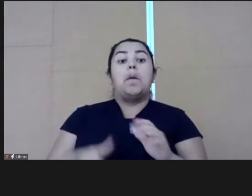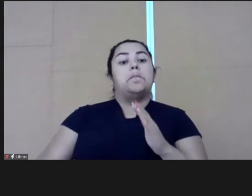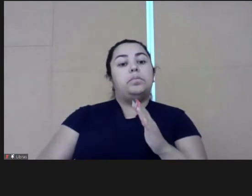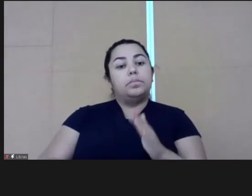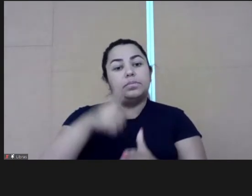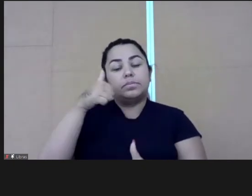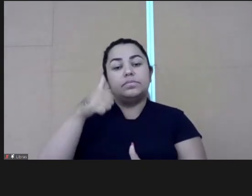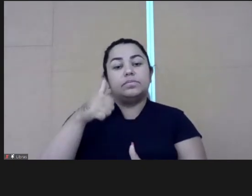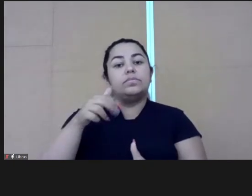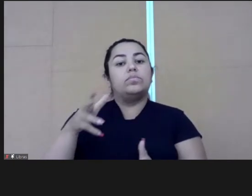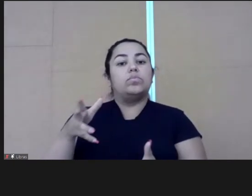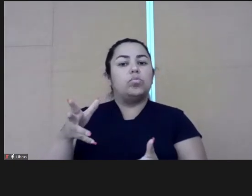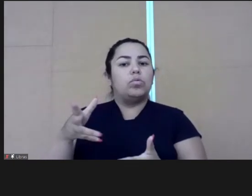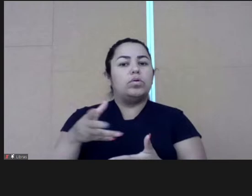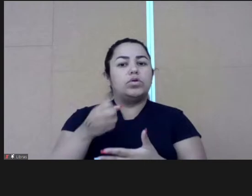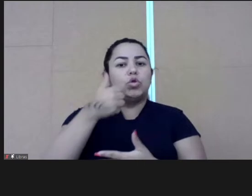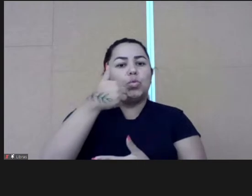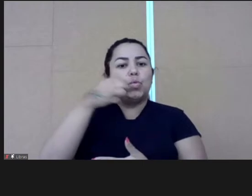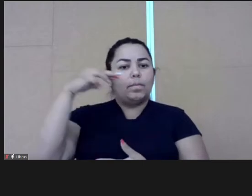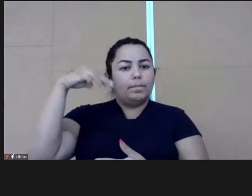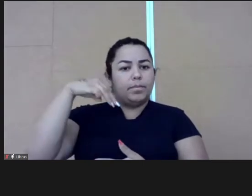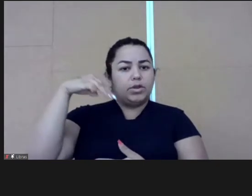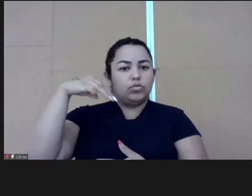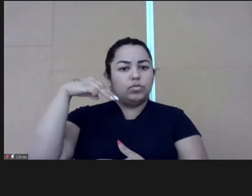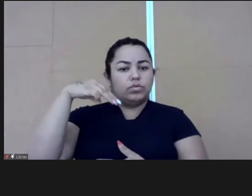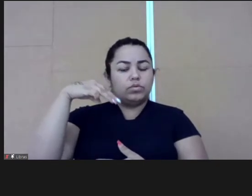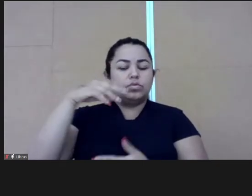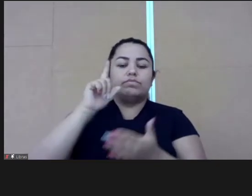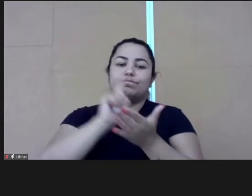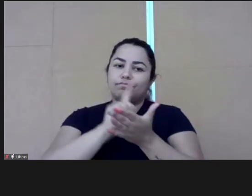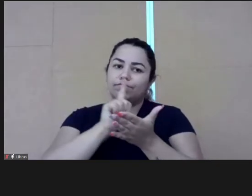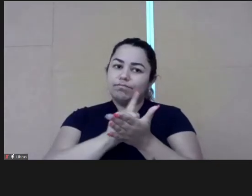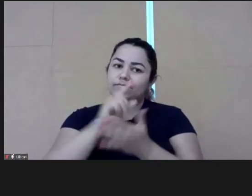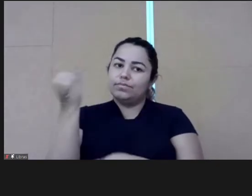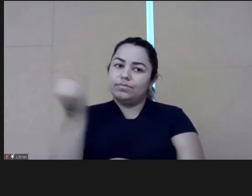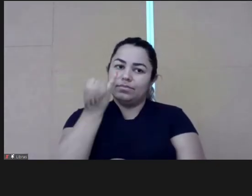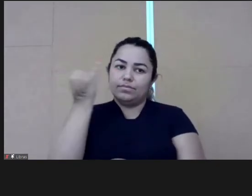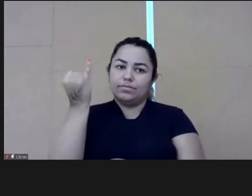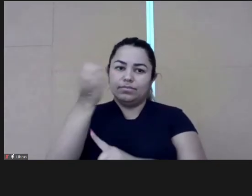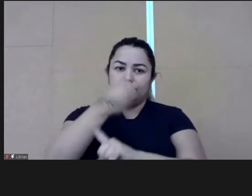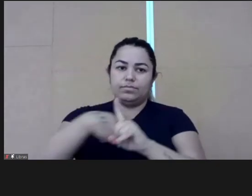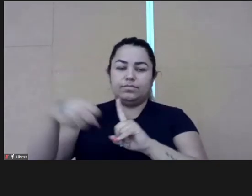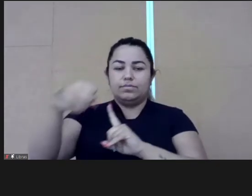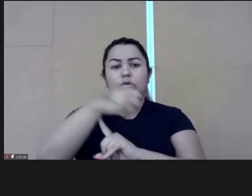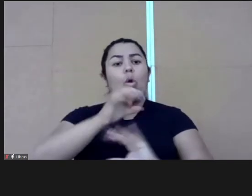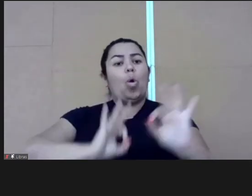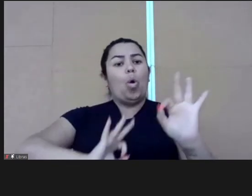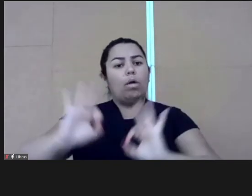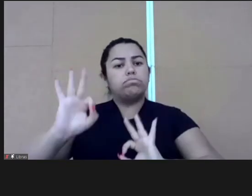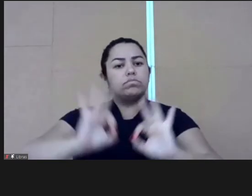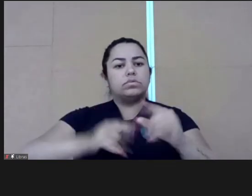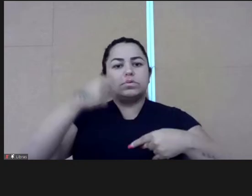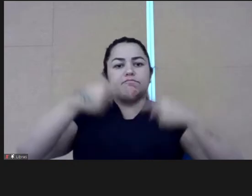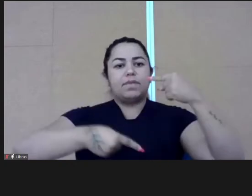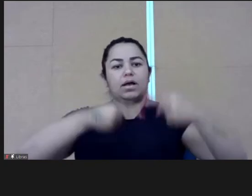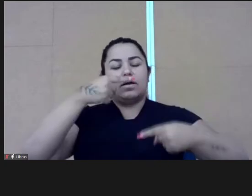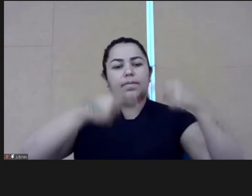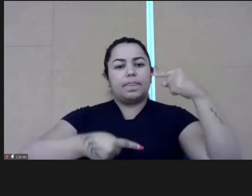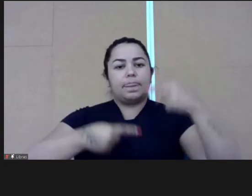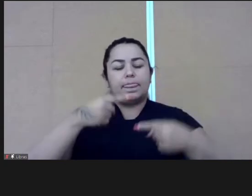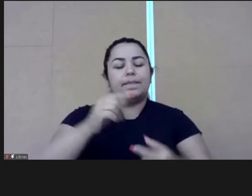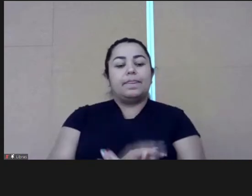Well, it is an excellent reflection. First of all, I would like to talk about the